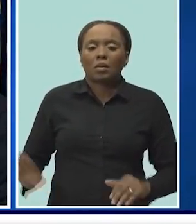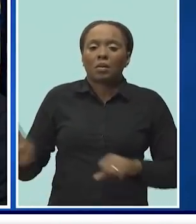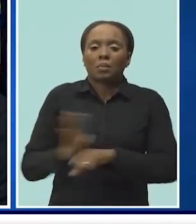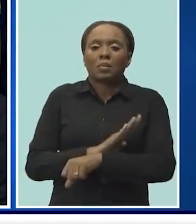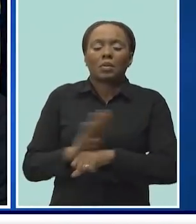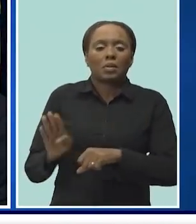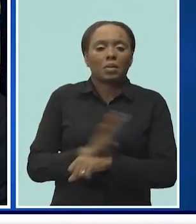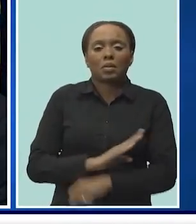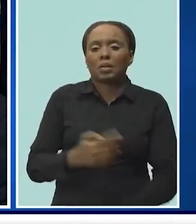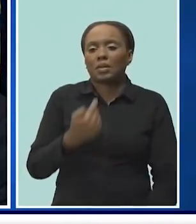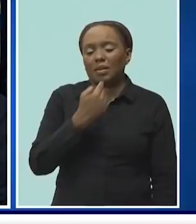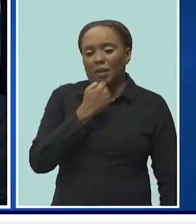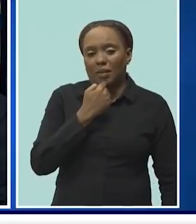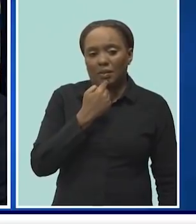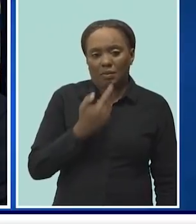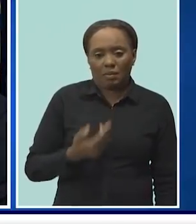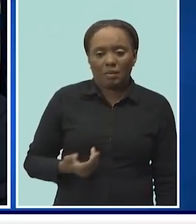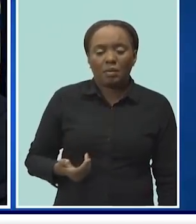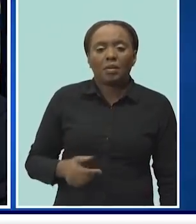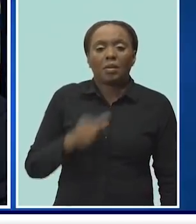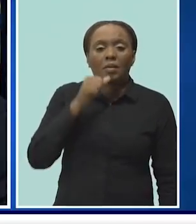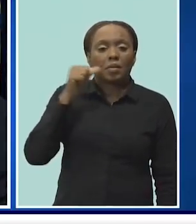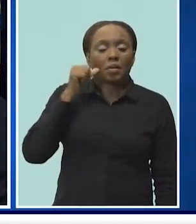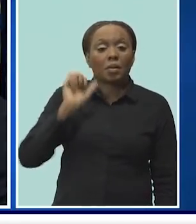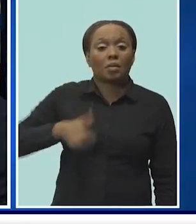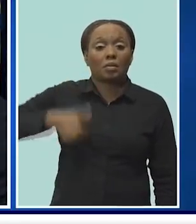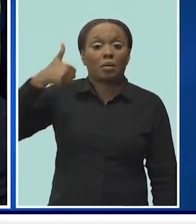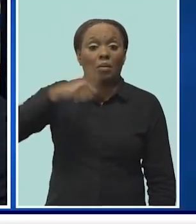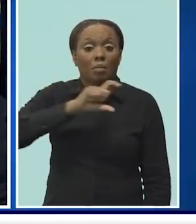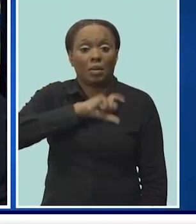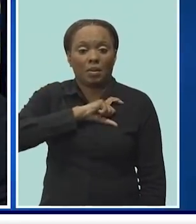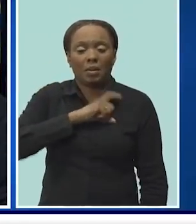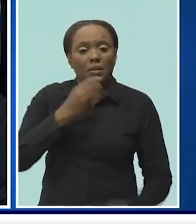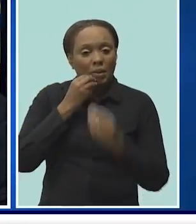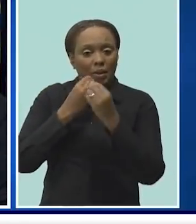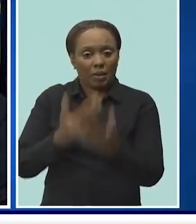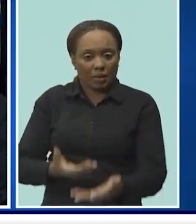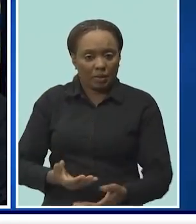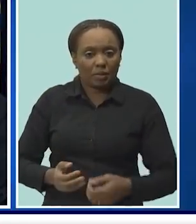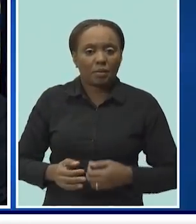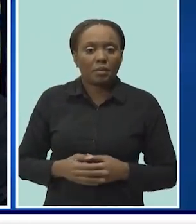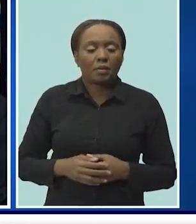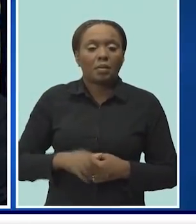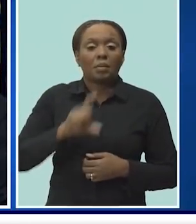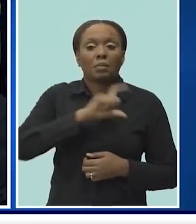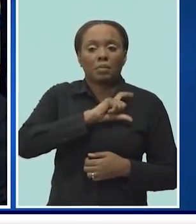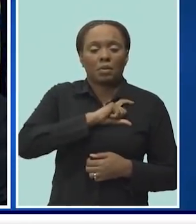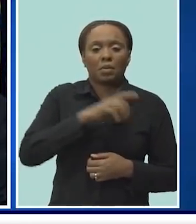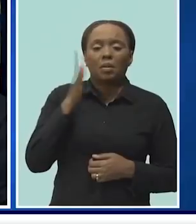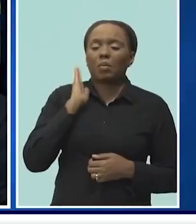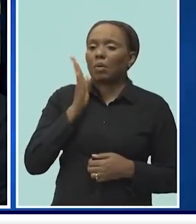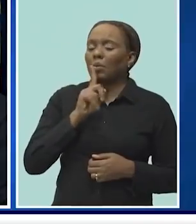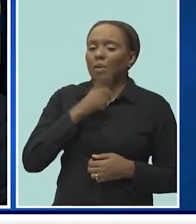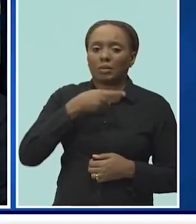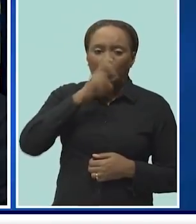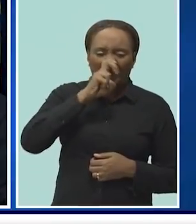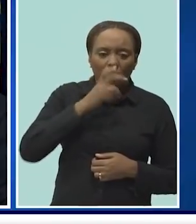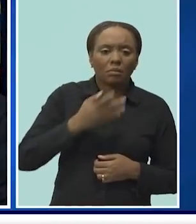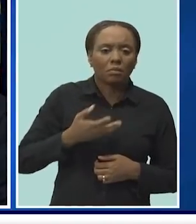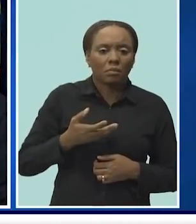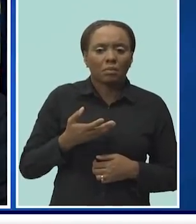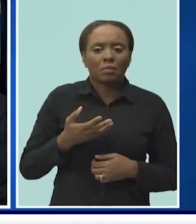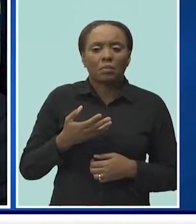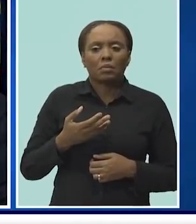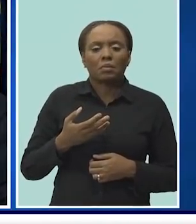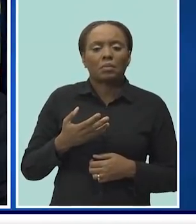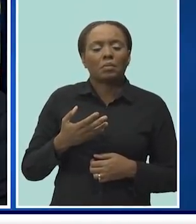seriously. Yesterday, the commissioner of police reinforced that. The police officers in Barbadians are going to be firm. The COVID unit